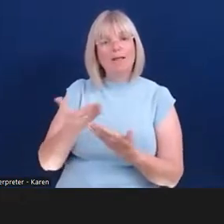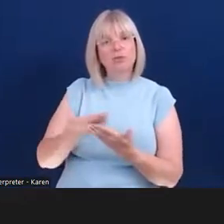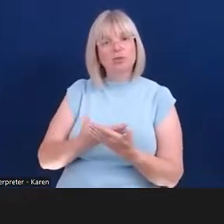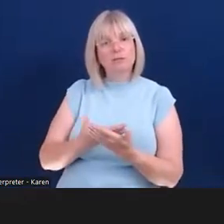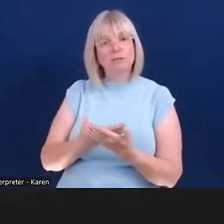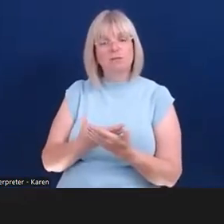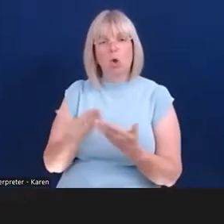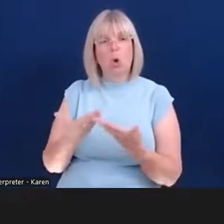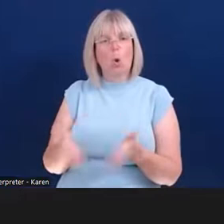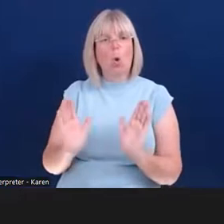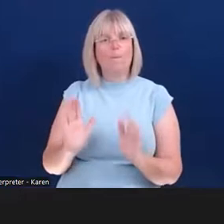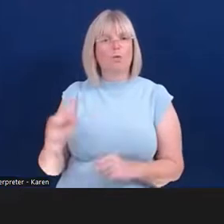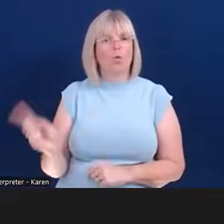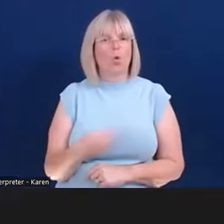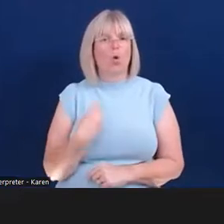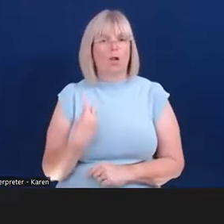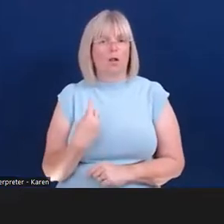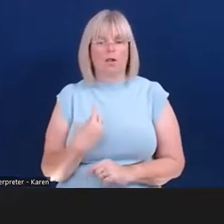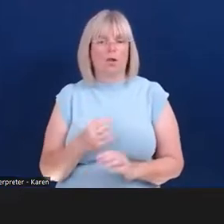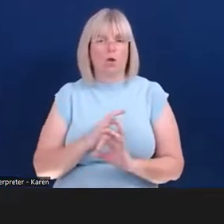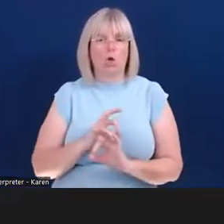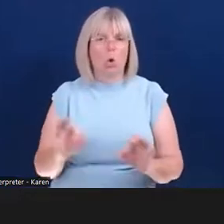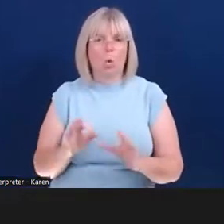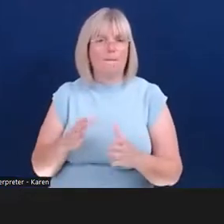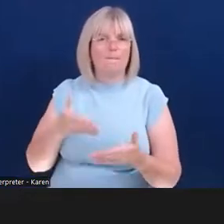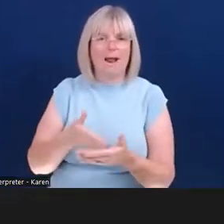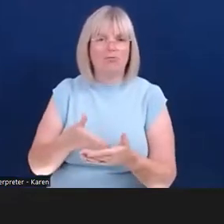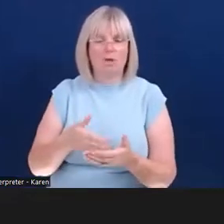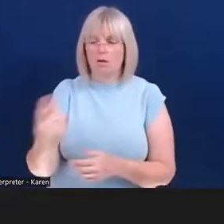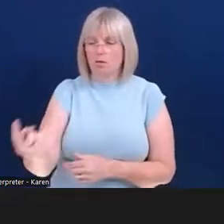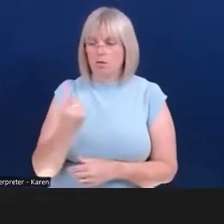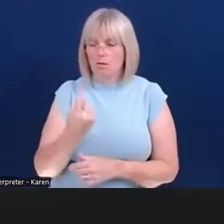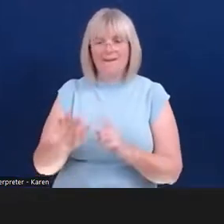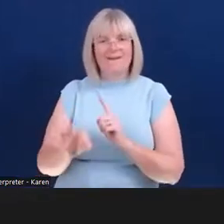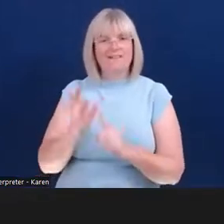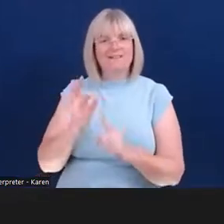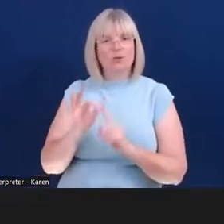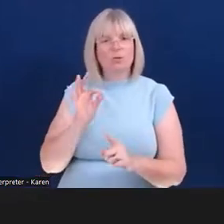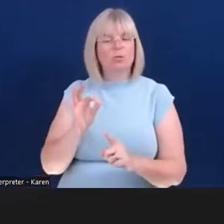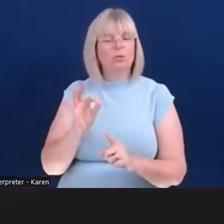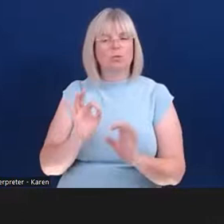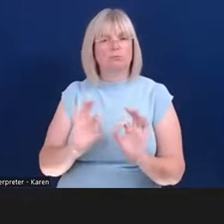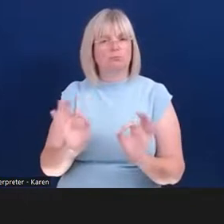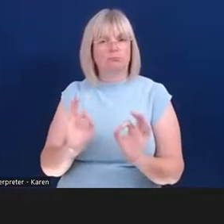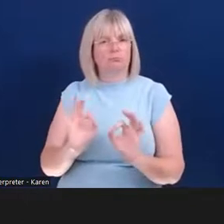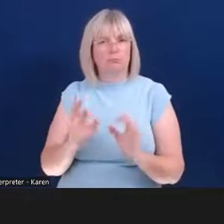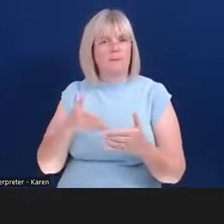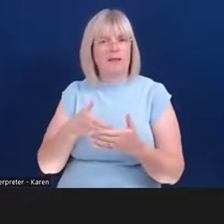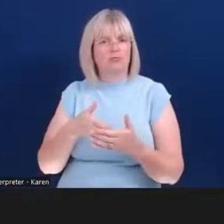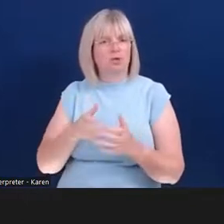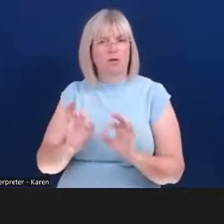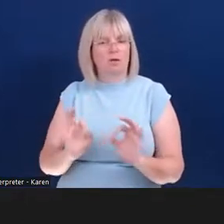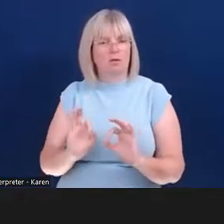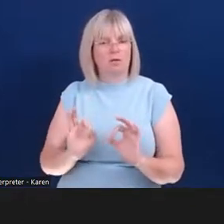I do, there is no barriers to coming to an interview for your position. Hannah mentioned this idea of making